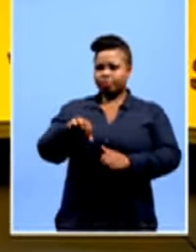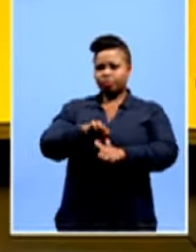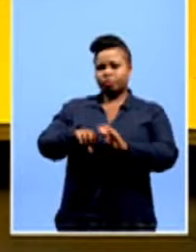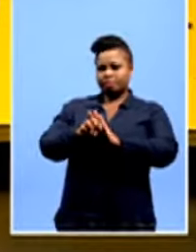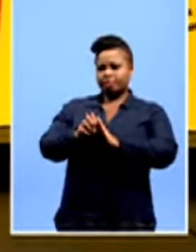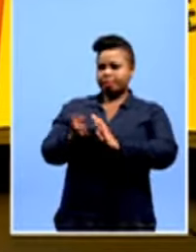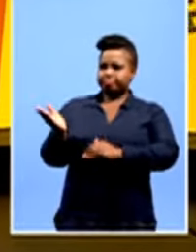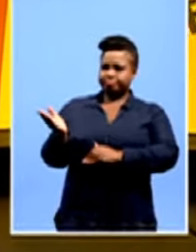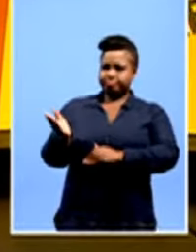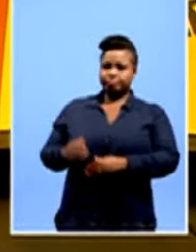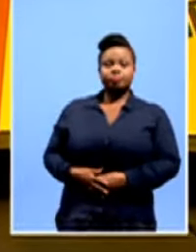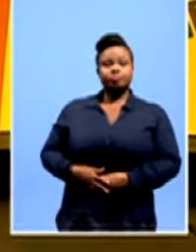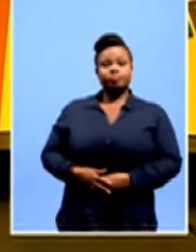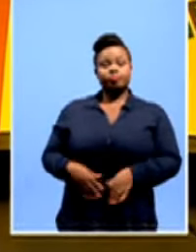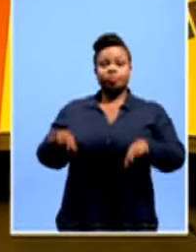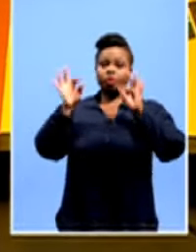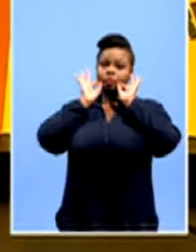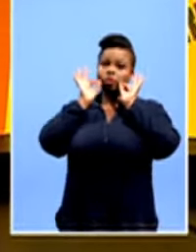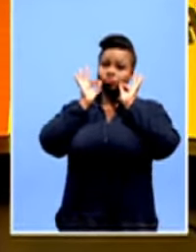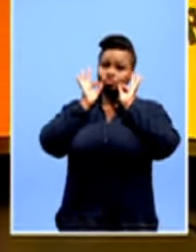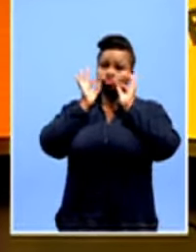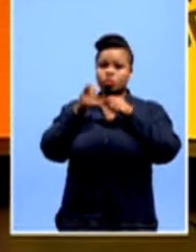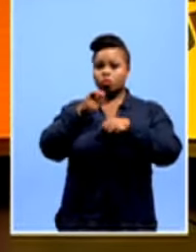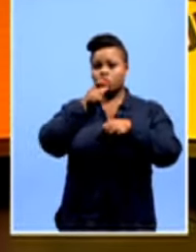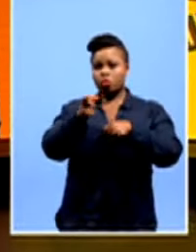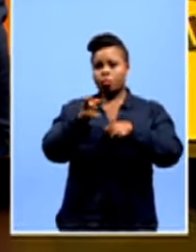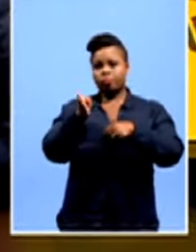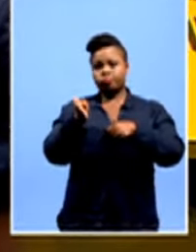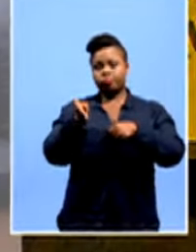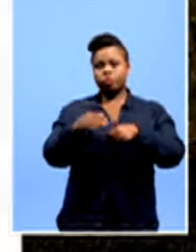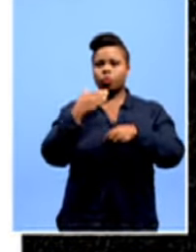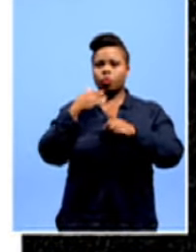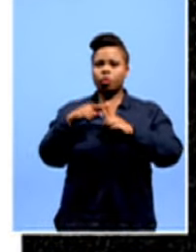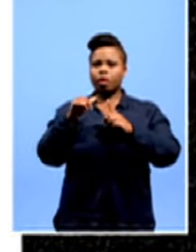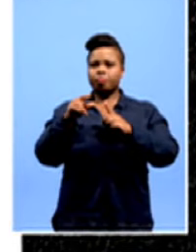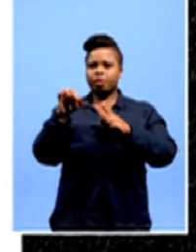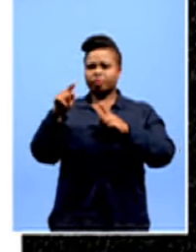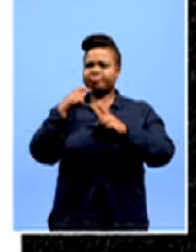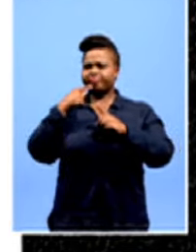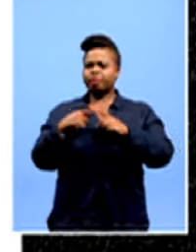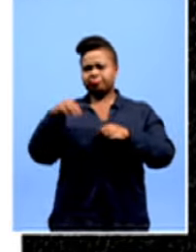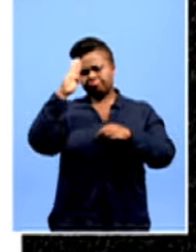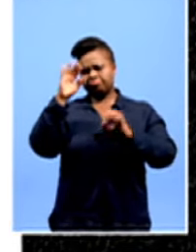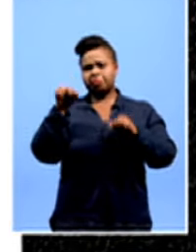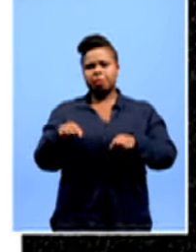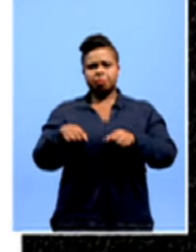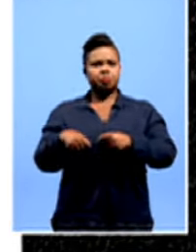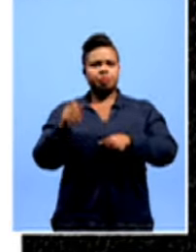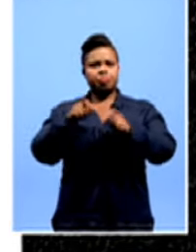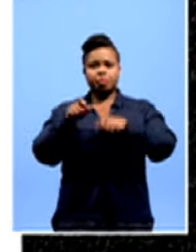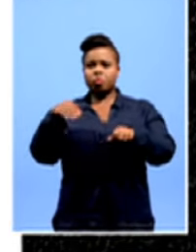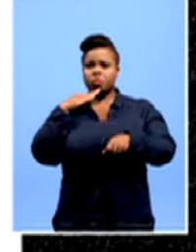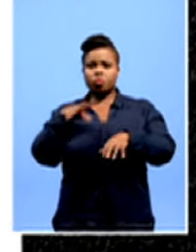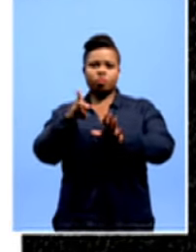social media. Let's start with Facebook. We've got a comment there from one Albert who says, Good evening, Bongani. Yes, each and everyone who's